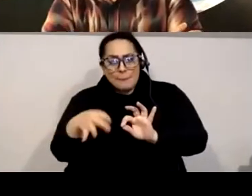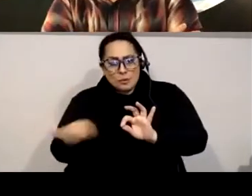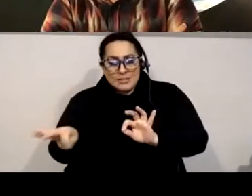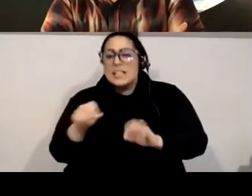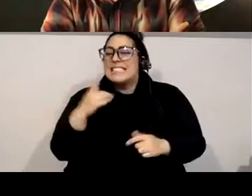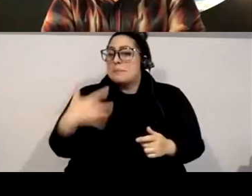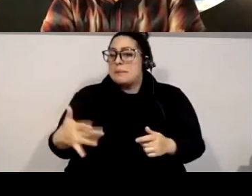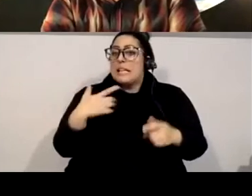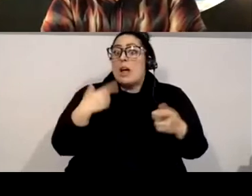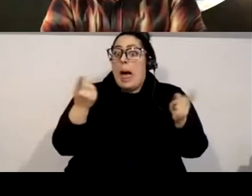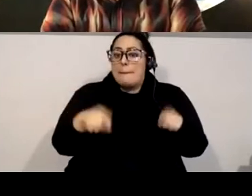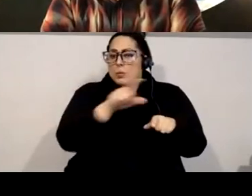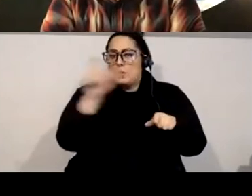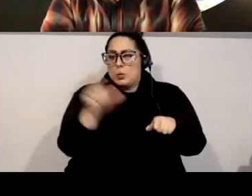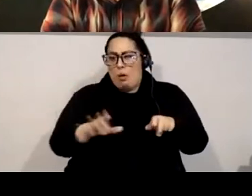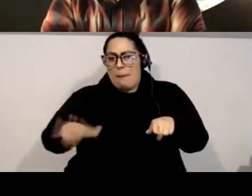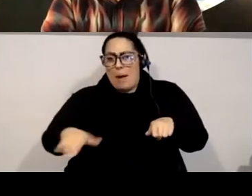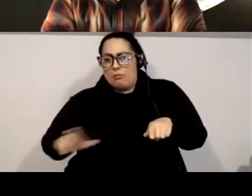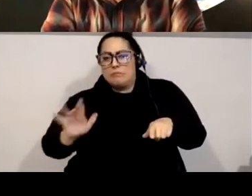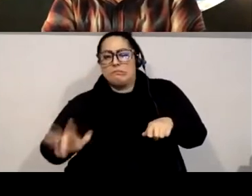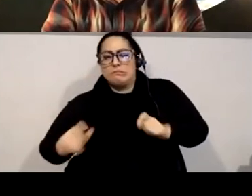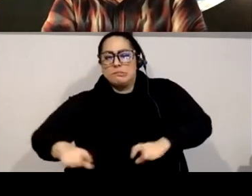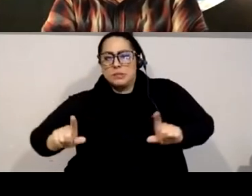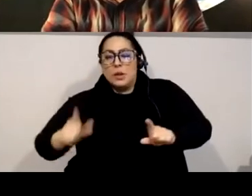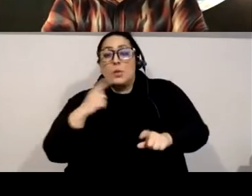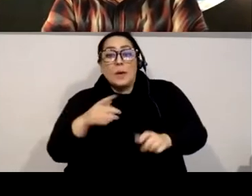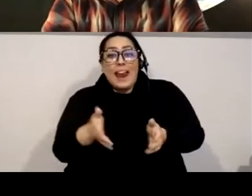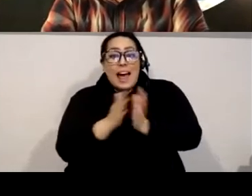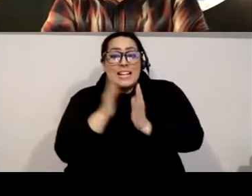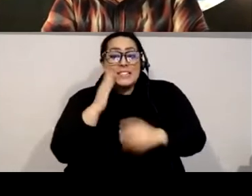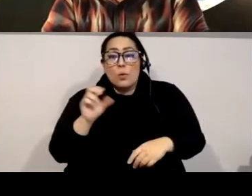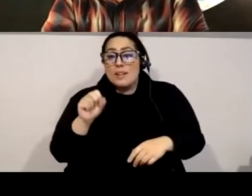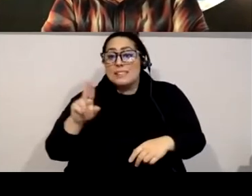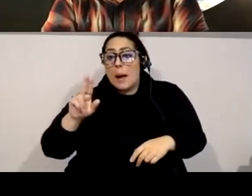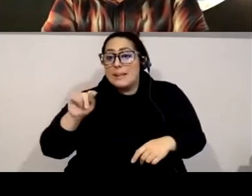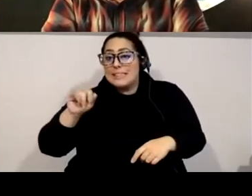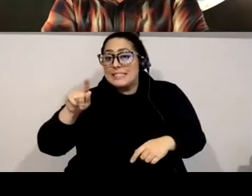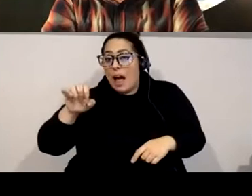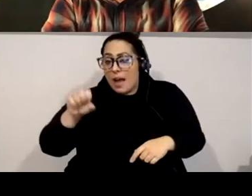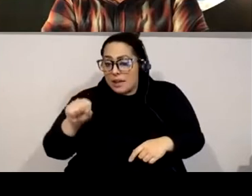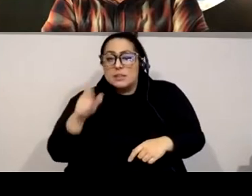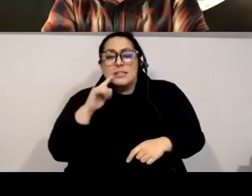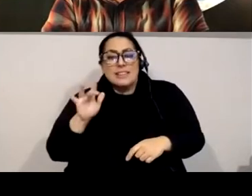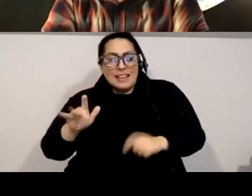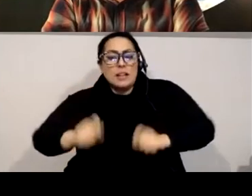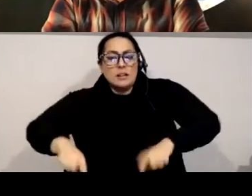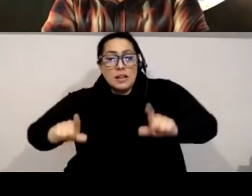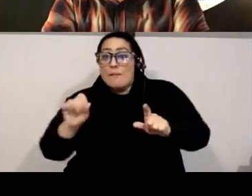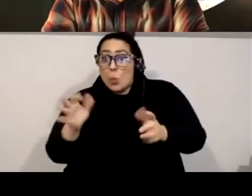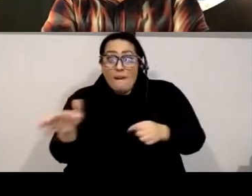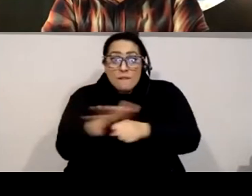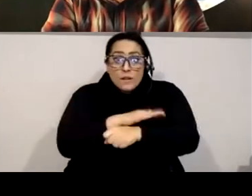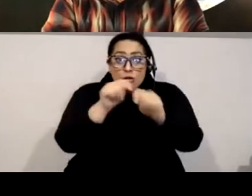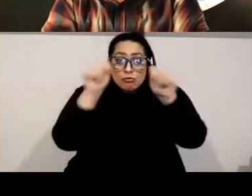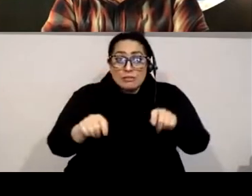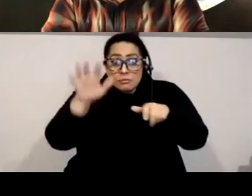pane. Viewers can then click on subtitles next to the CC button to show captioning and then choose show full transcript to have the full transcript